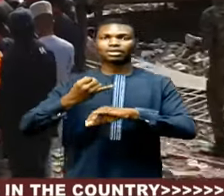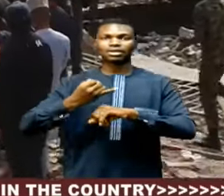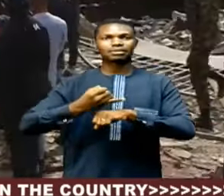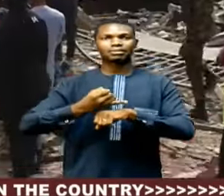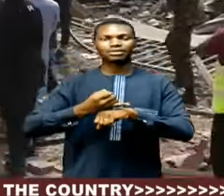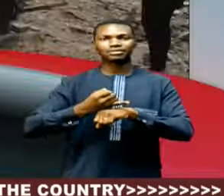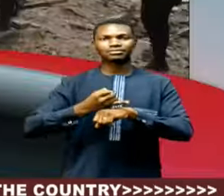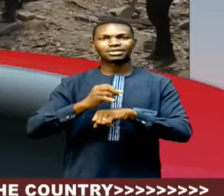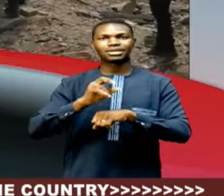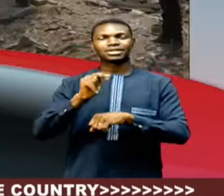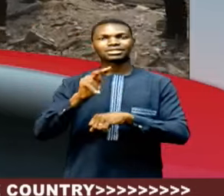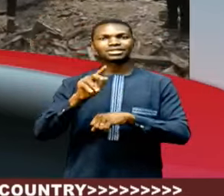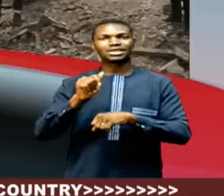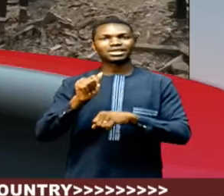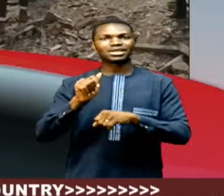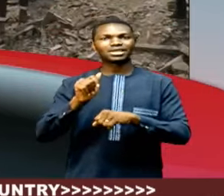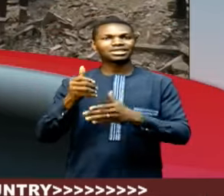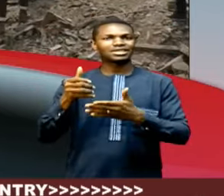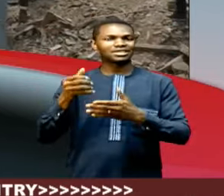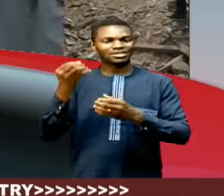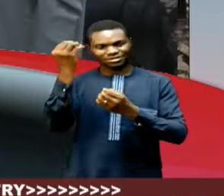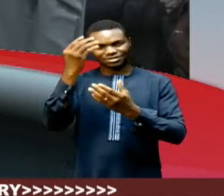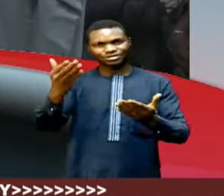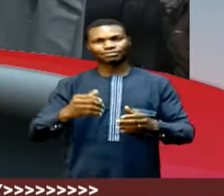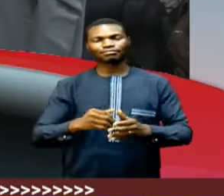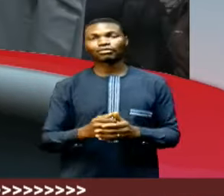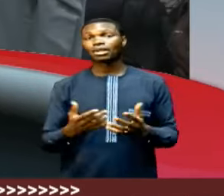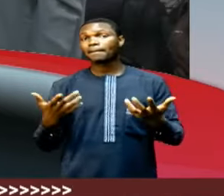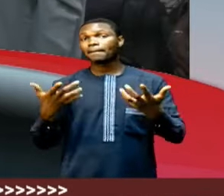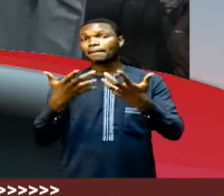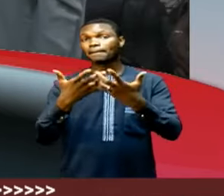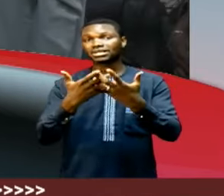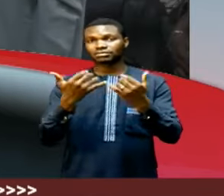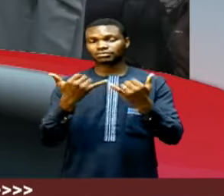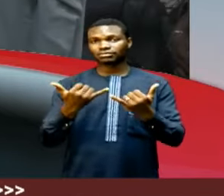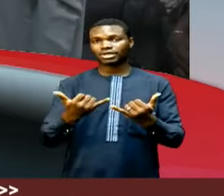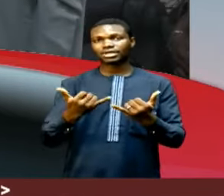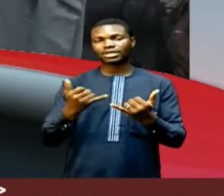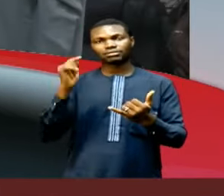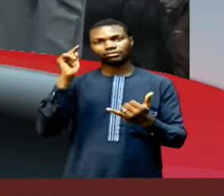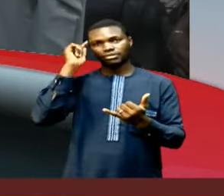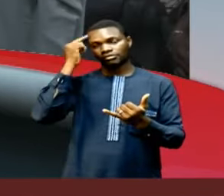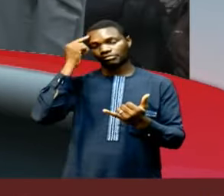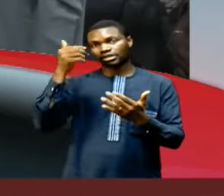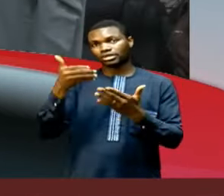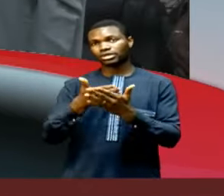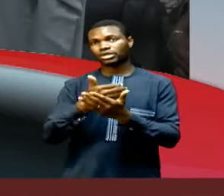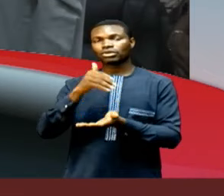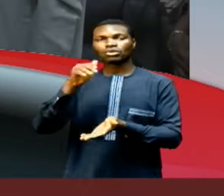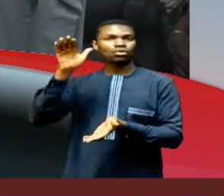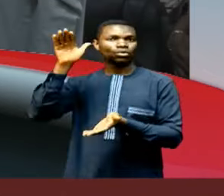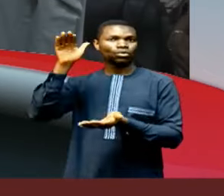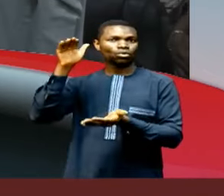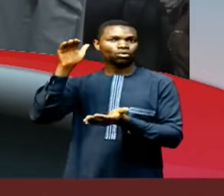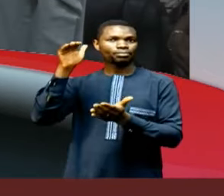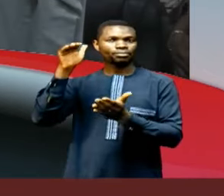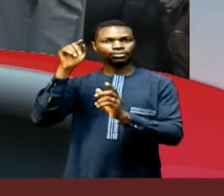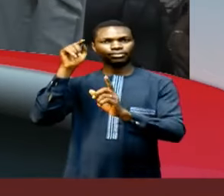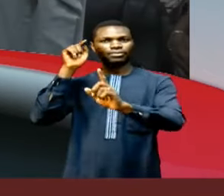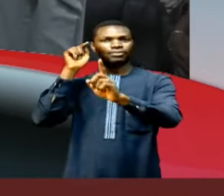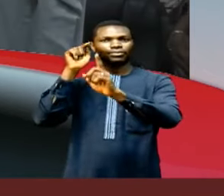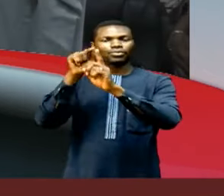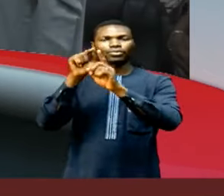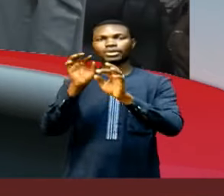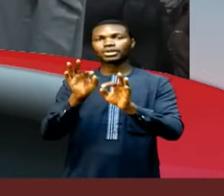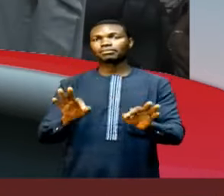NTA News. In keeping with the present administration's renewed hope mantra, there is need for